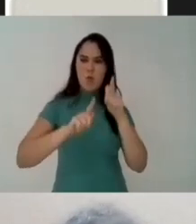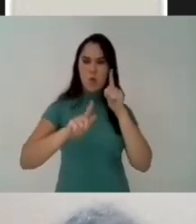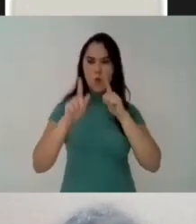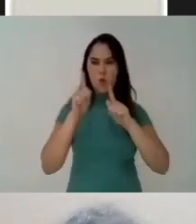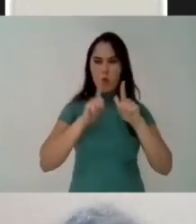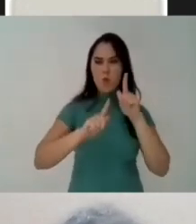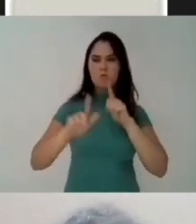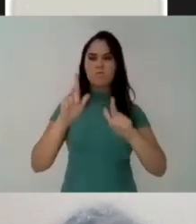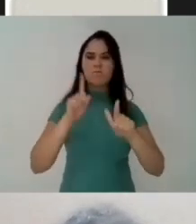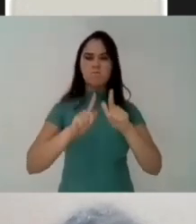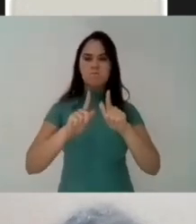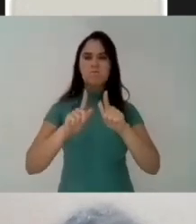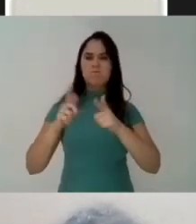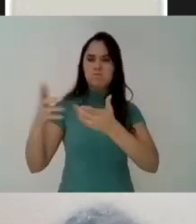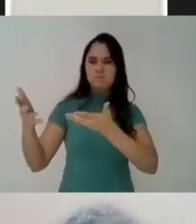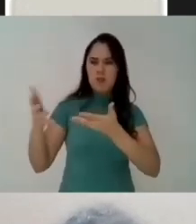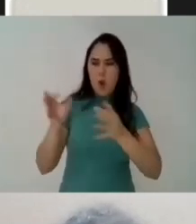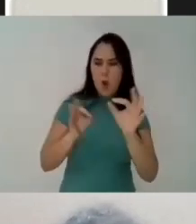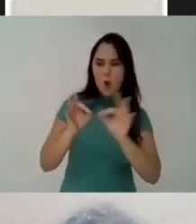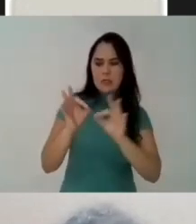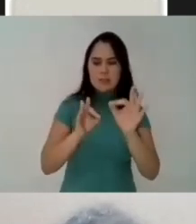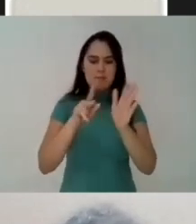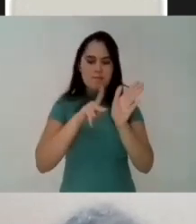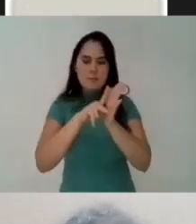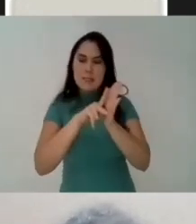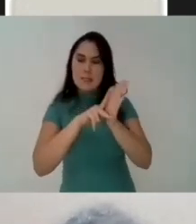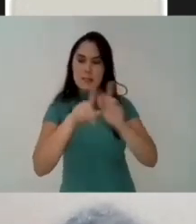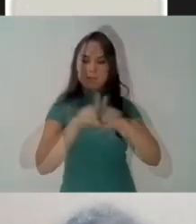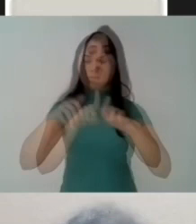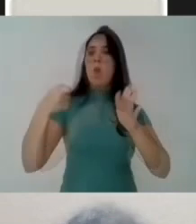of fight to face ahead